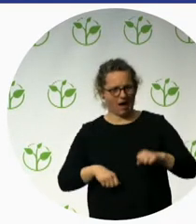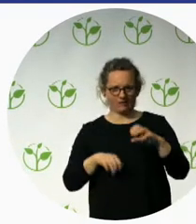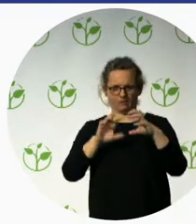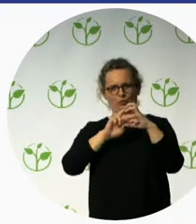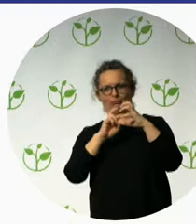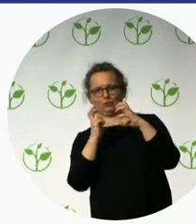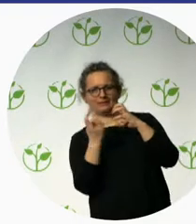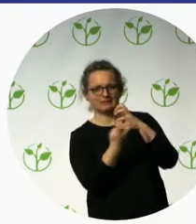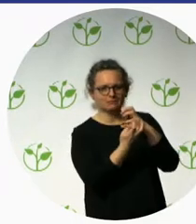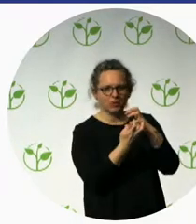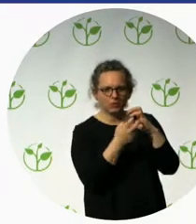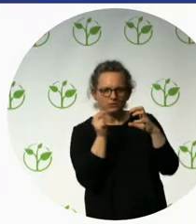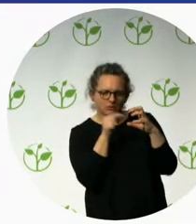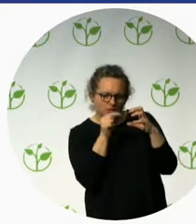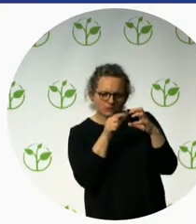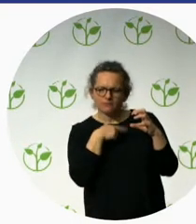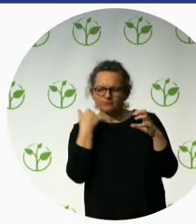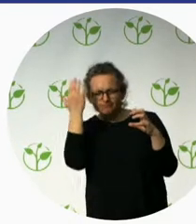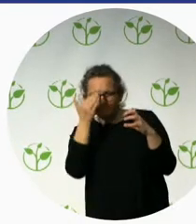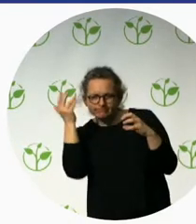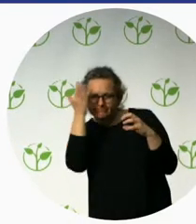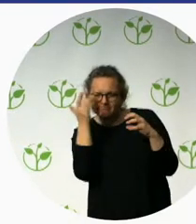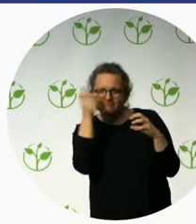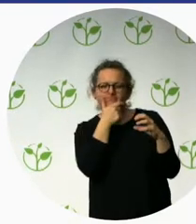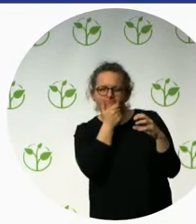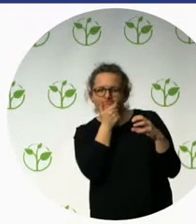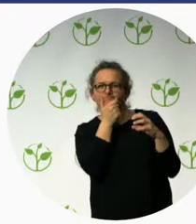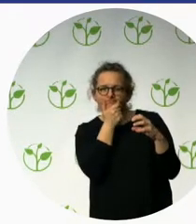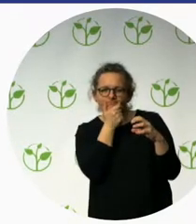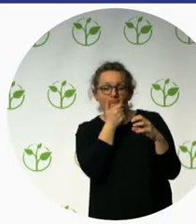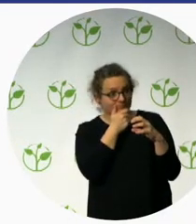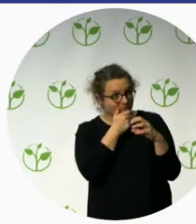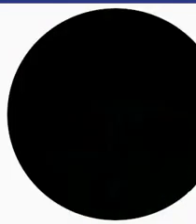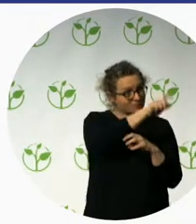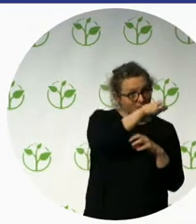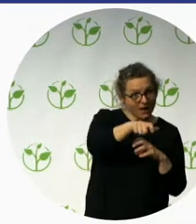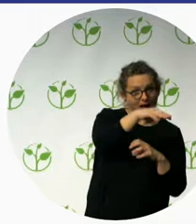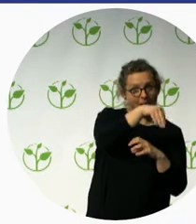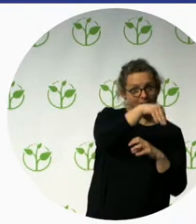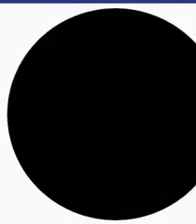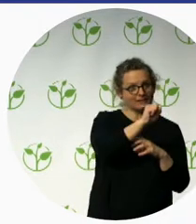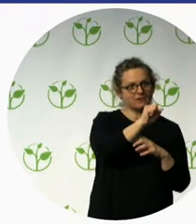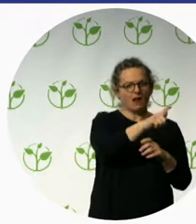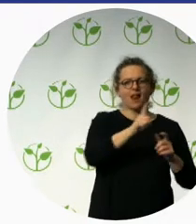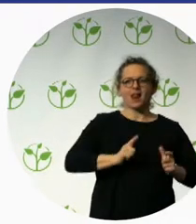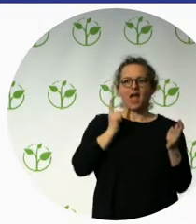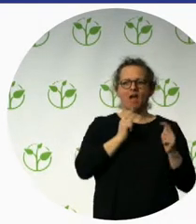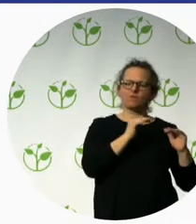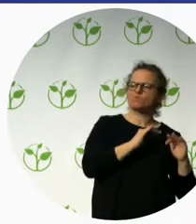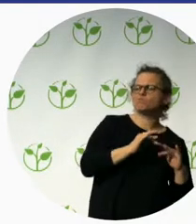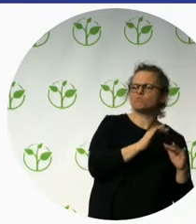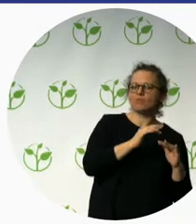the quality of life of people, if it's accessible. That's the reason why we started in 2000 with these activities.